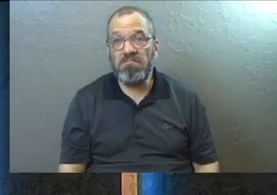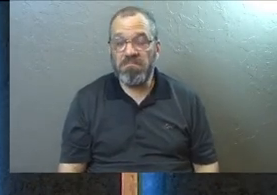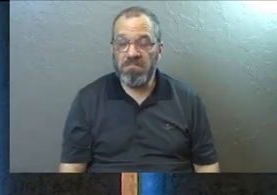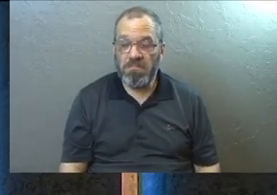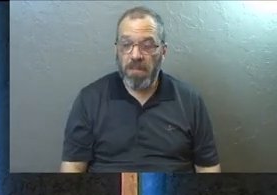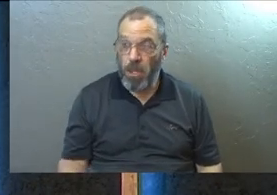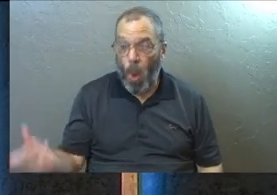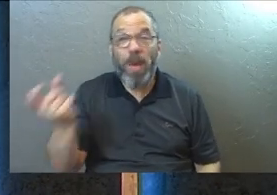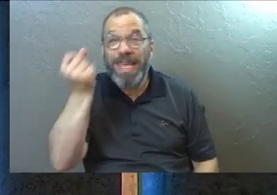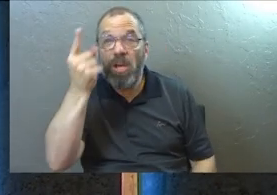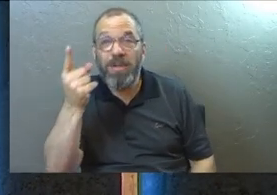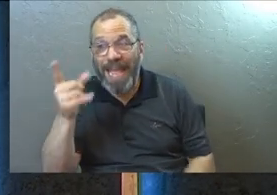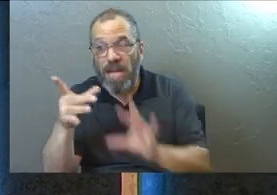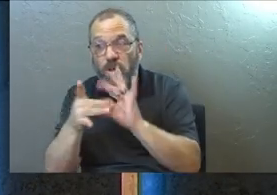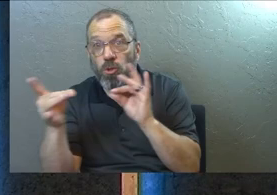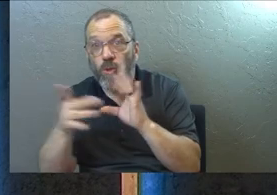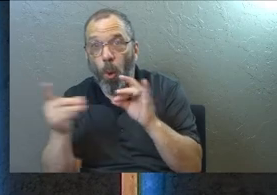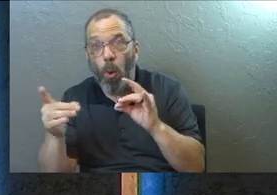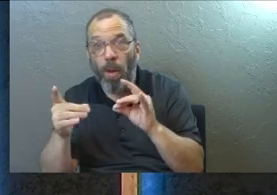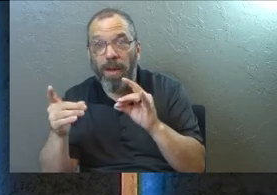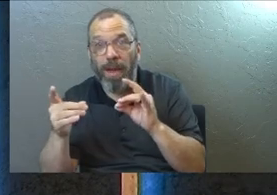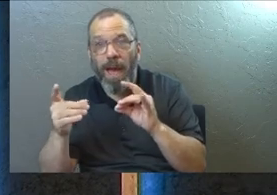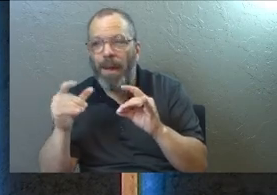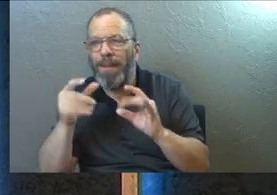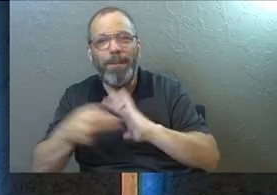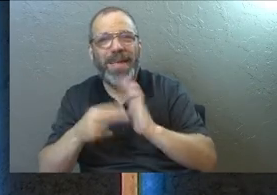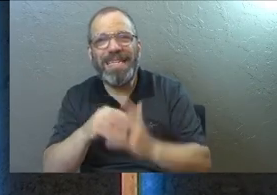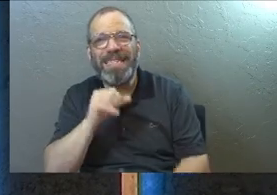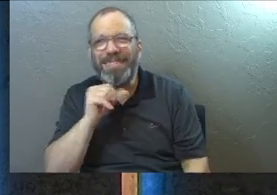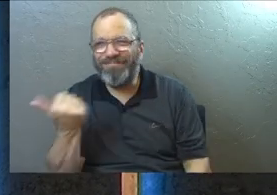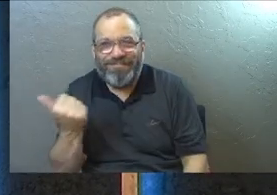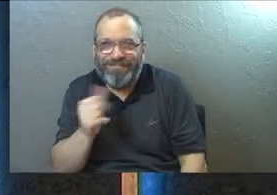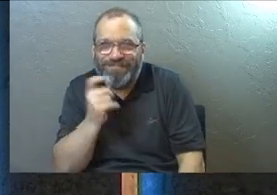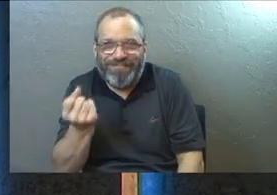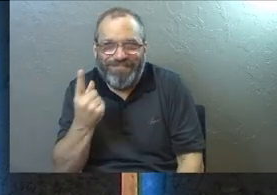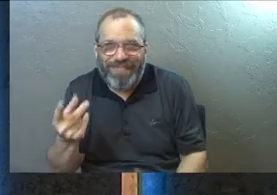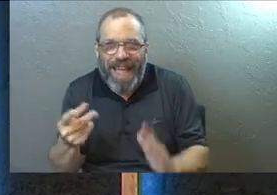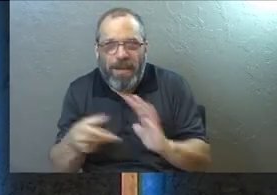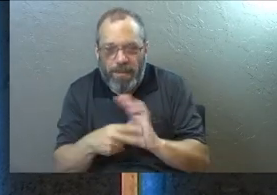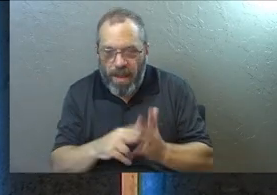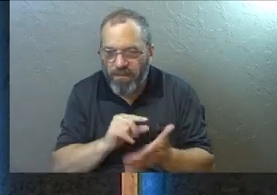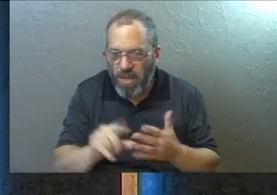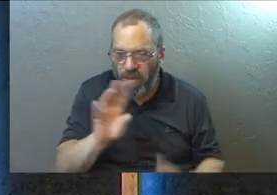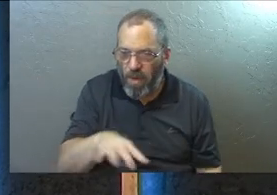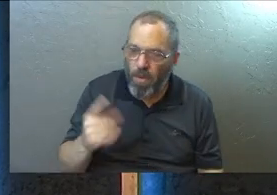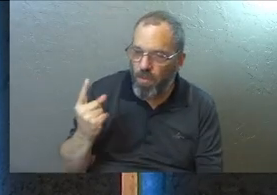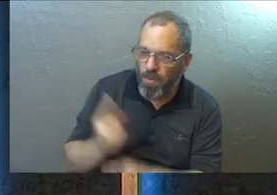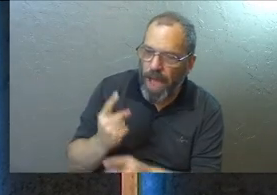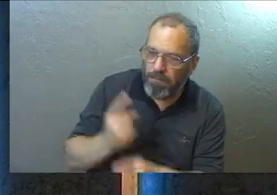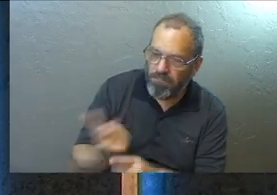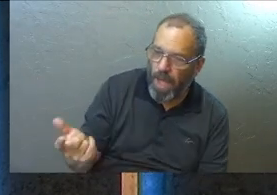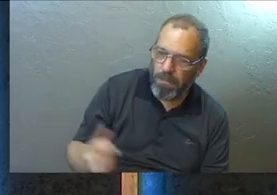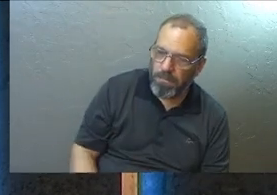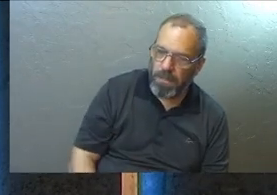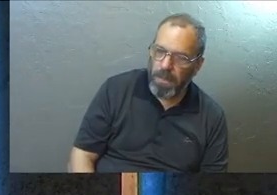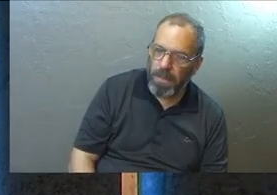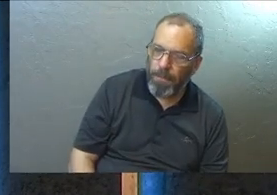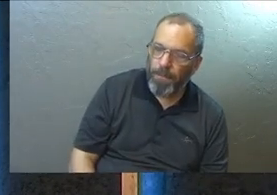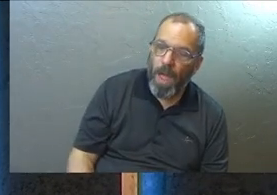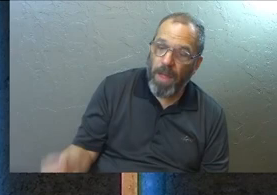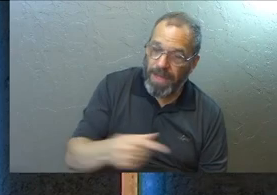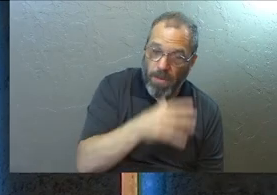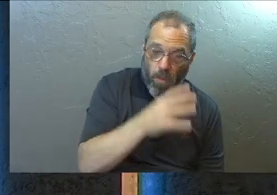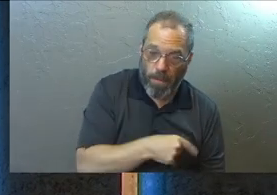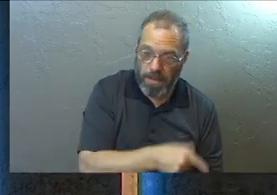Simon gets the logic of the story, but he doesn't realize what it means. Verse 44. That's right, Jesus said. Then he turned